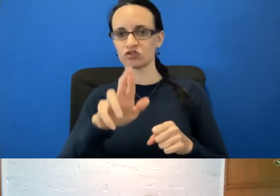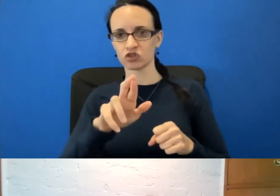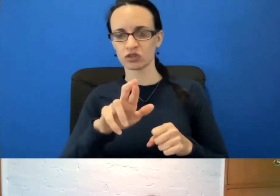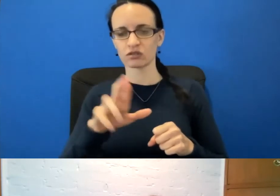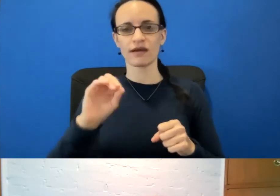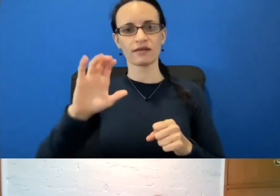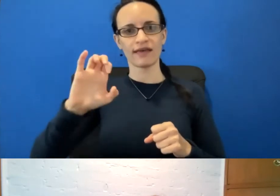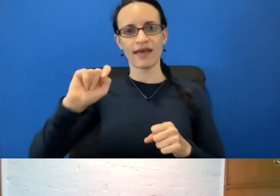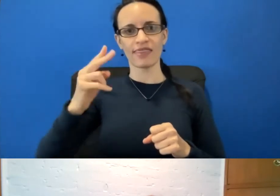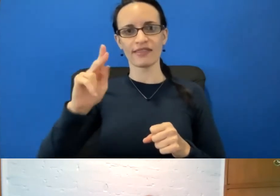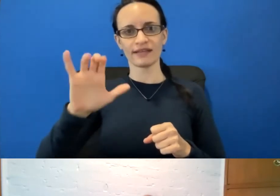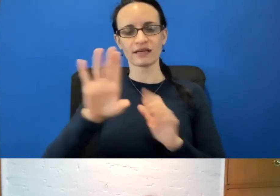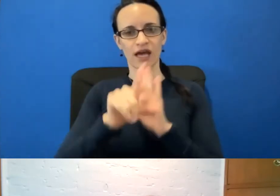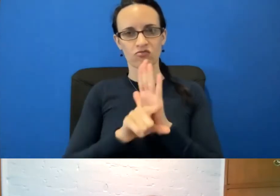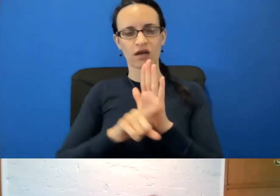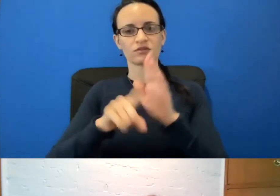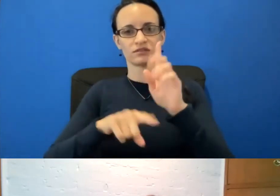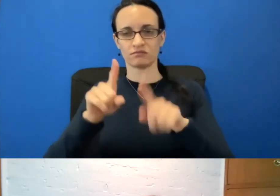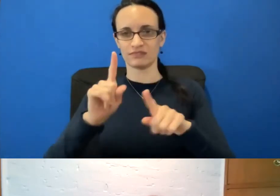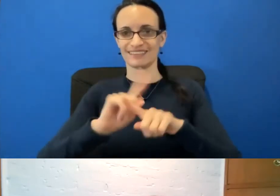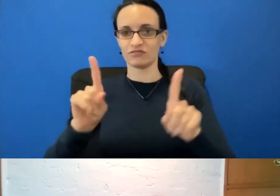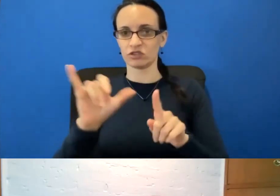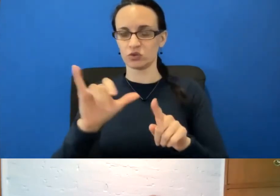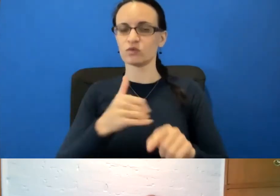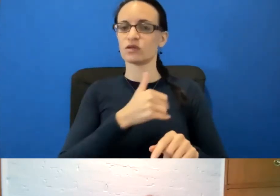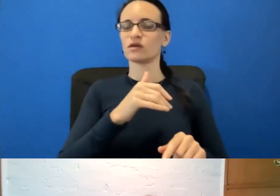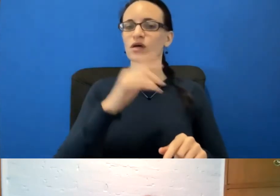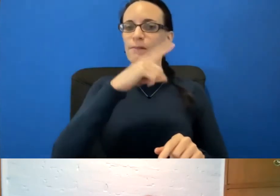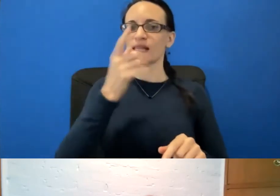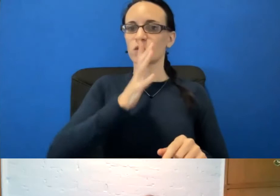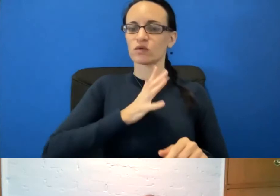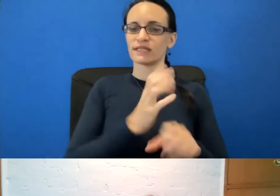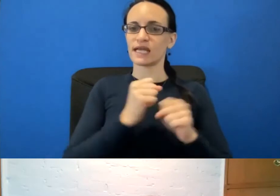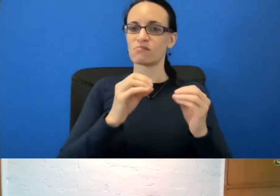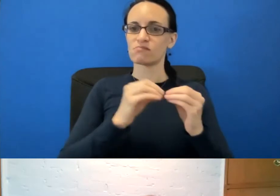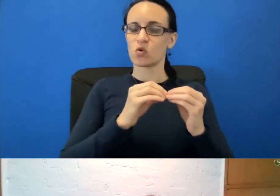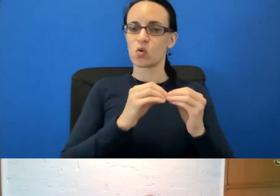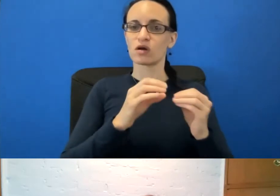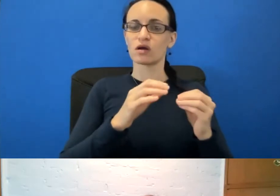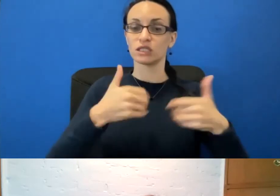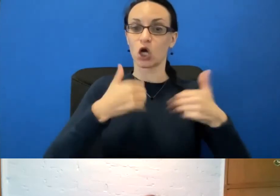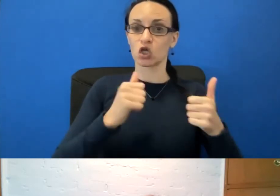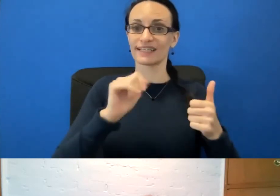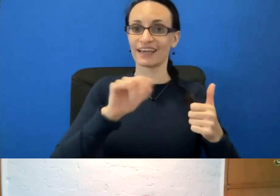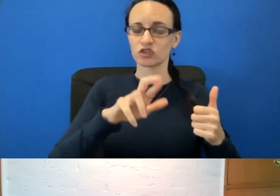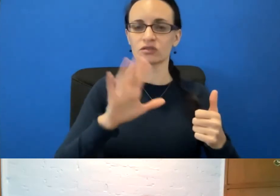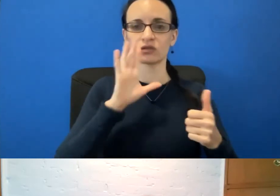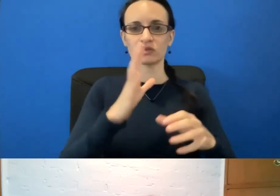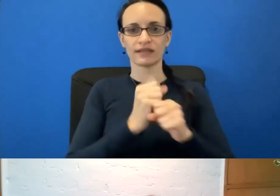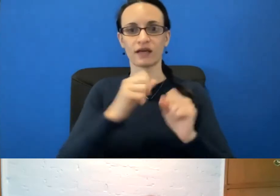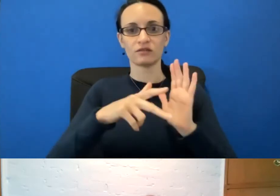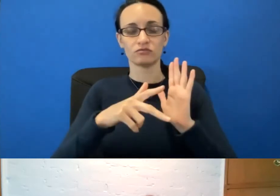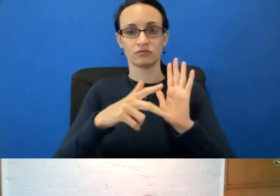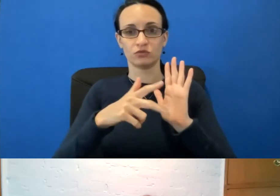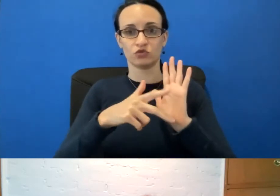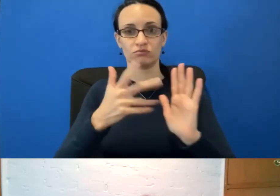well. So black women get breast cancer at a younger age. They get more aggressive cancers. They get triple negative breast cancers. And in fact, the